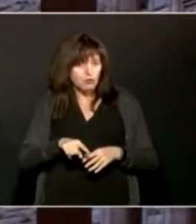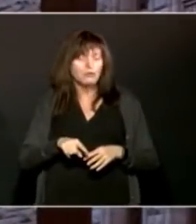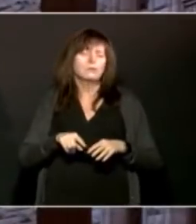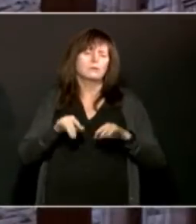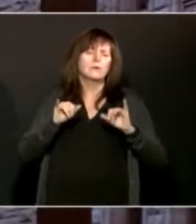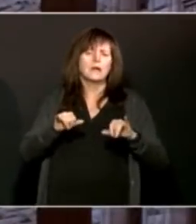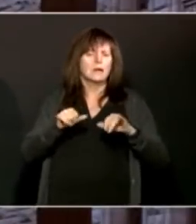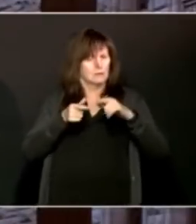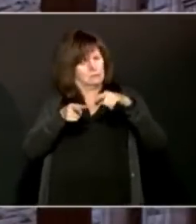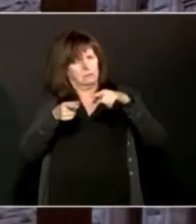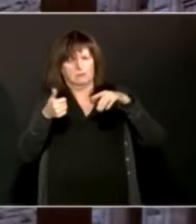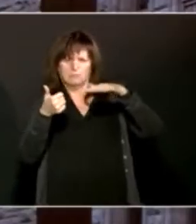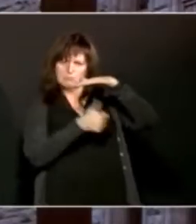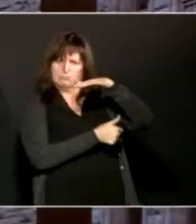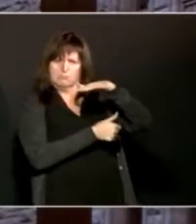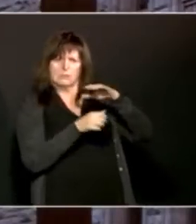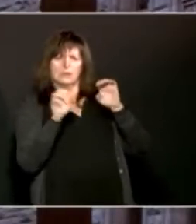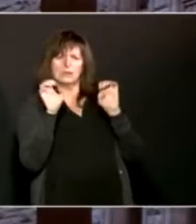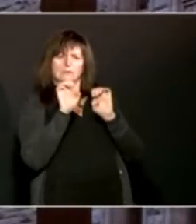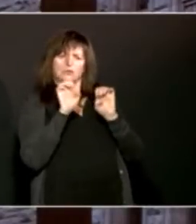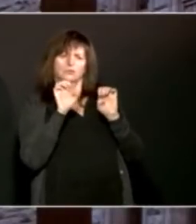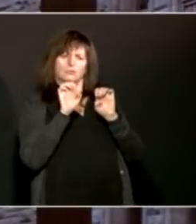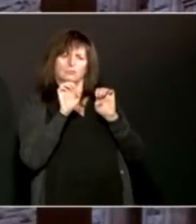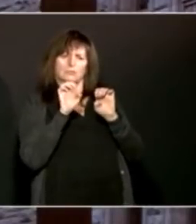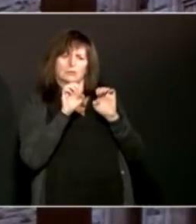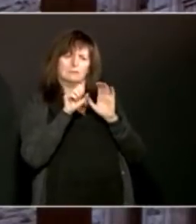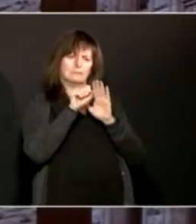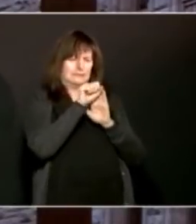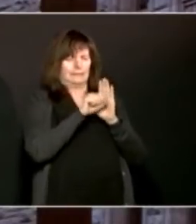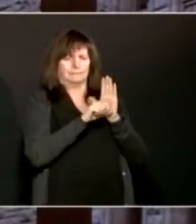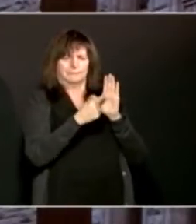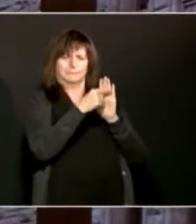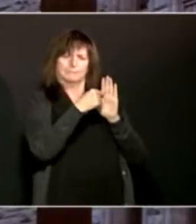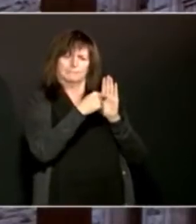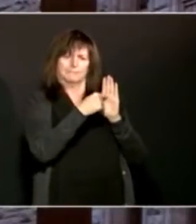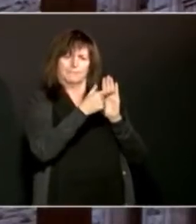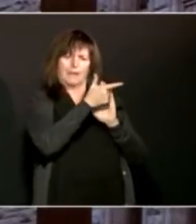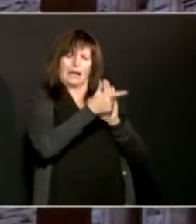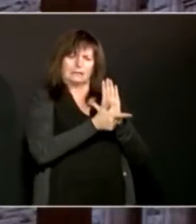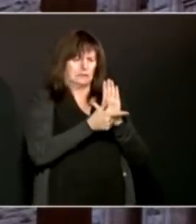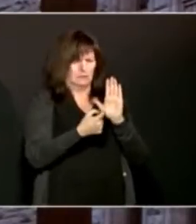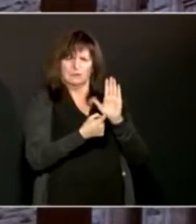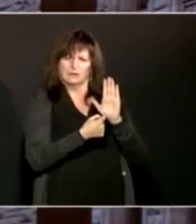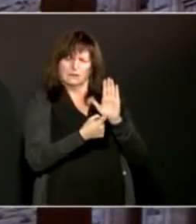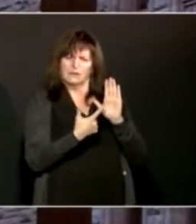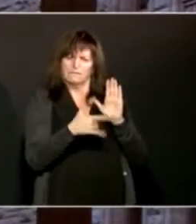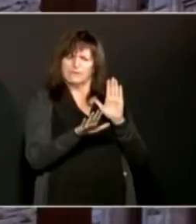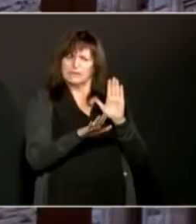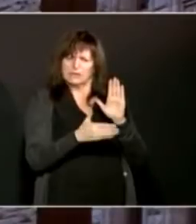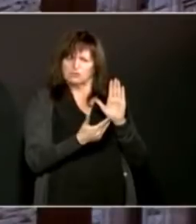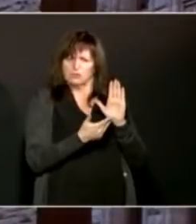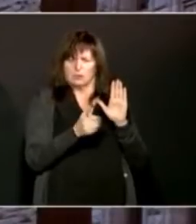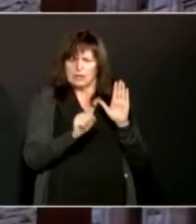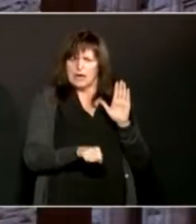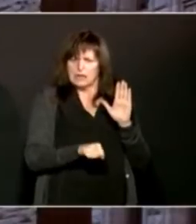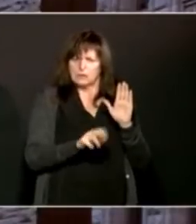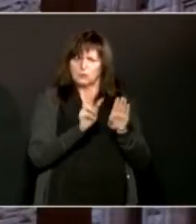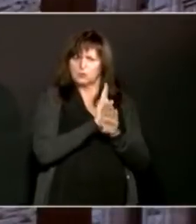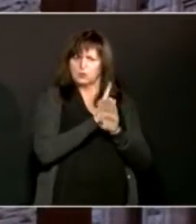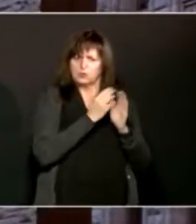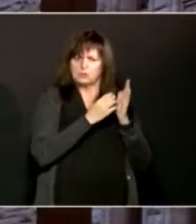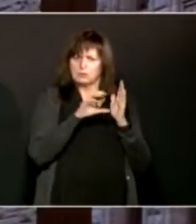Civil Protection Act. And we'd have to put it back into the, to empower the cabinet, to put that back in place again to do that.